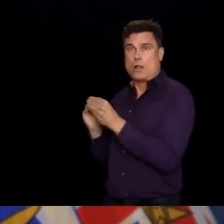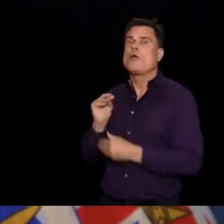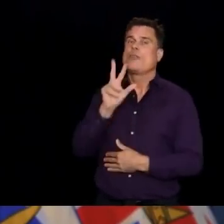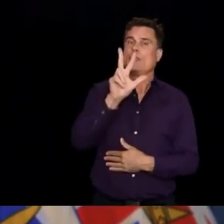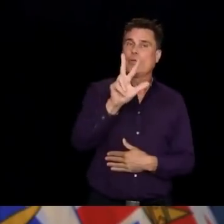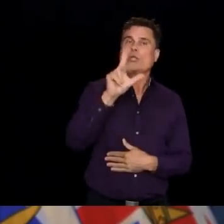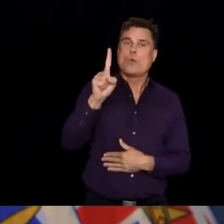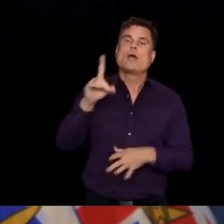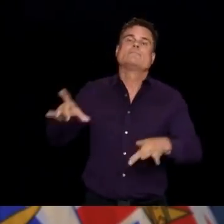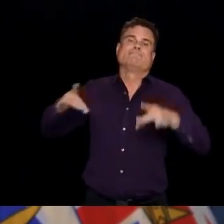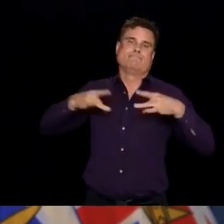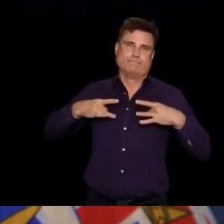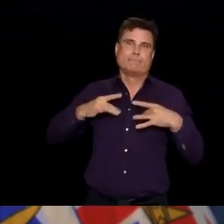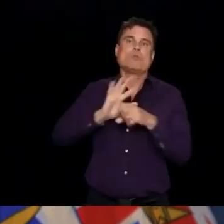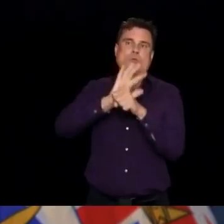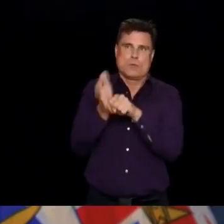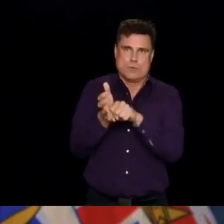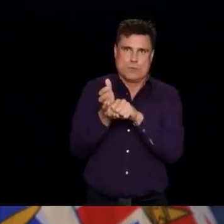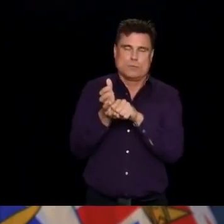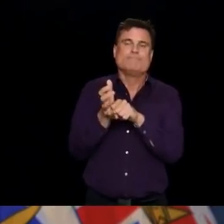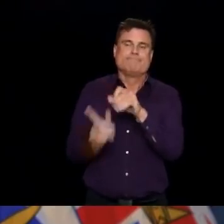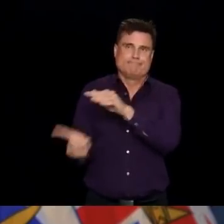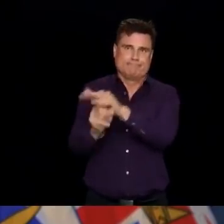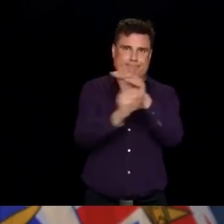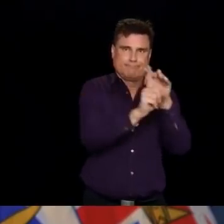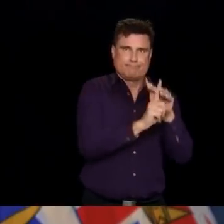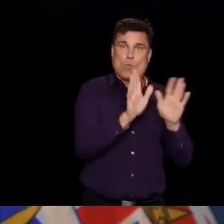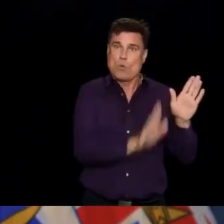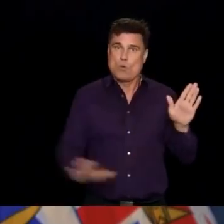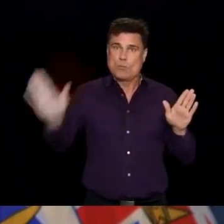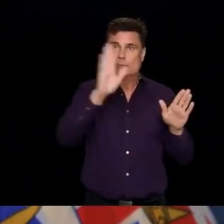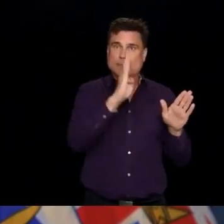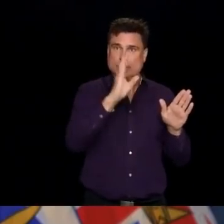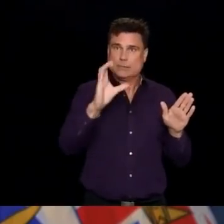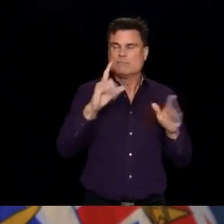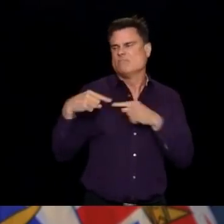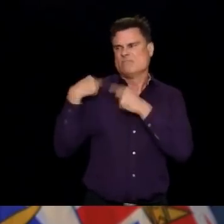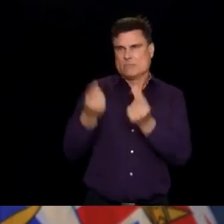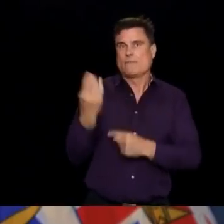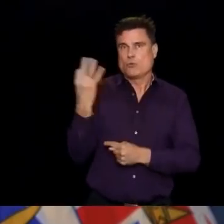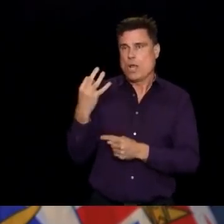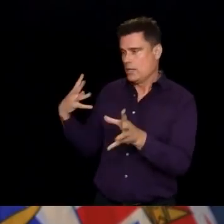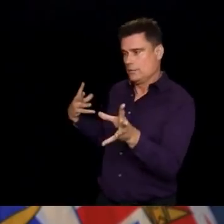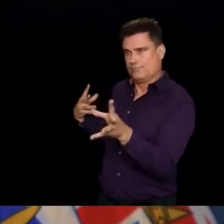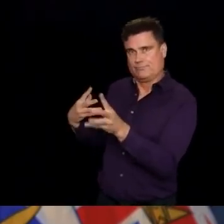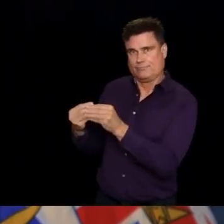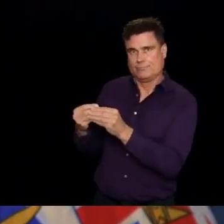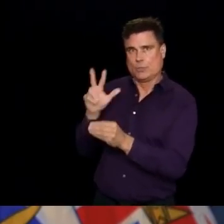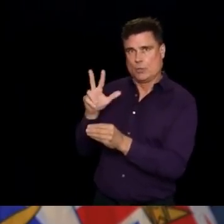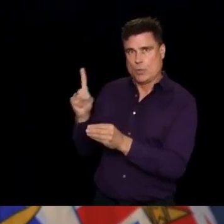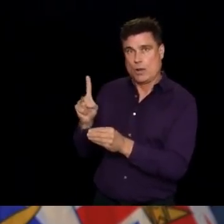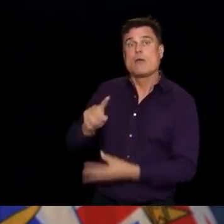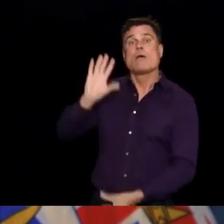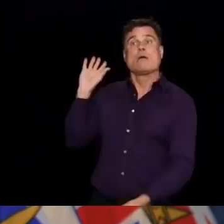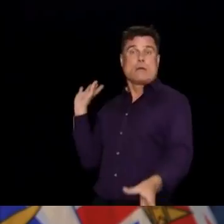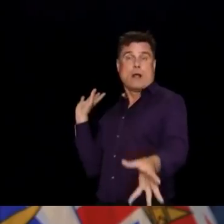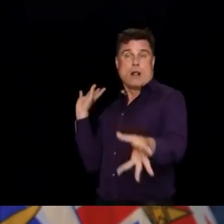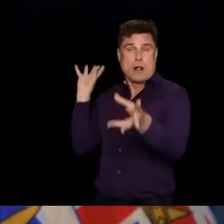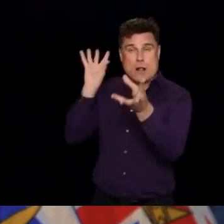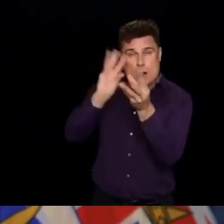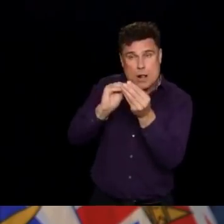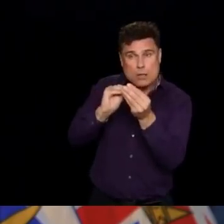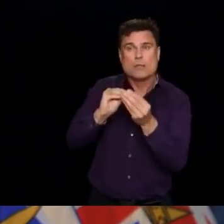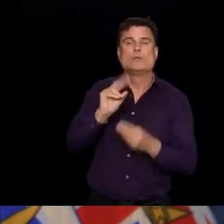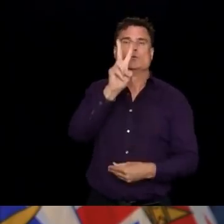That's a total of 31 people who have tested positive for COVID-19 since Friday, bringing our total in British Columbia